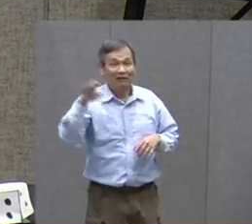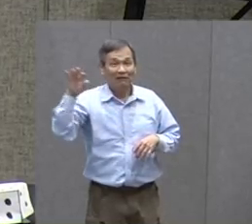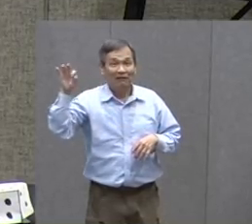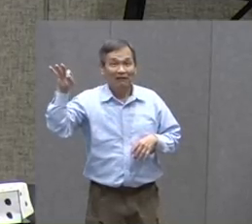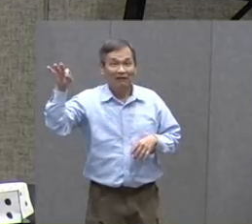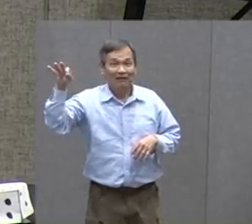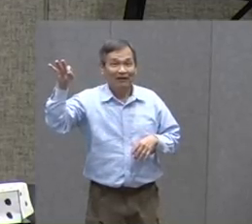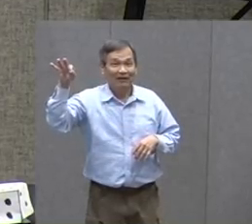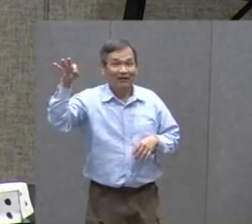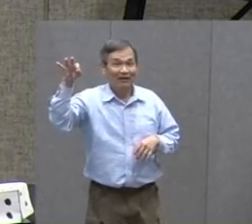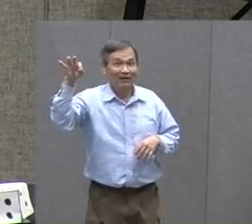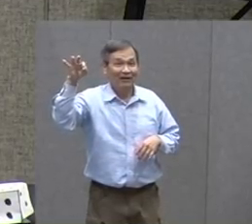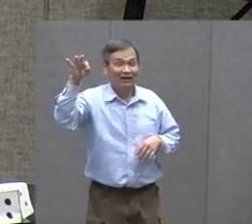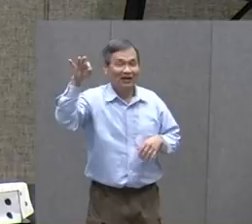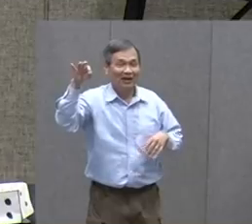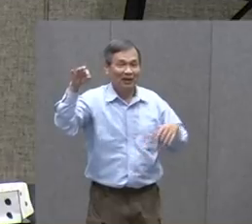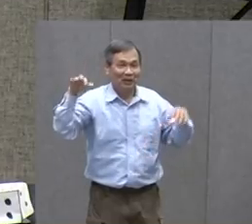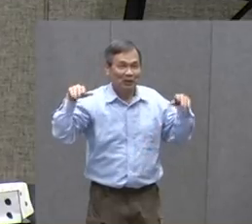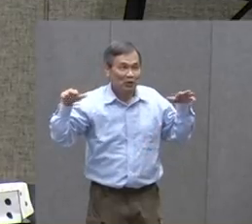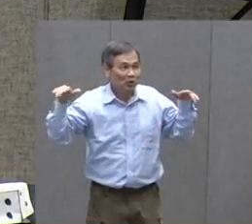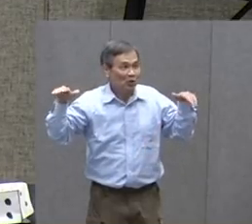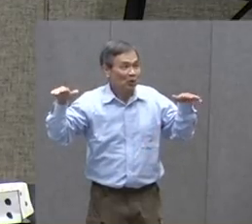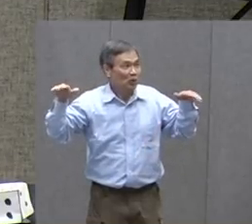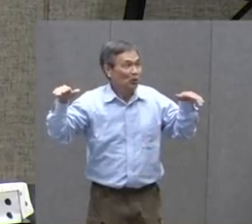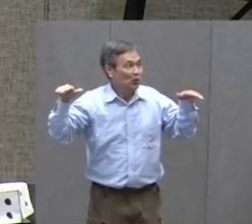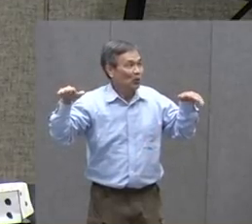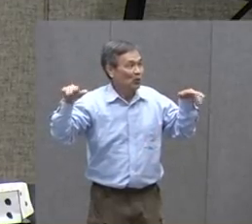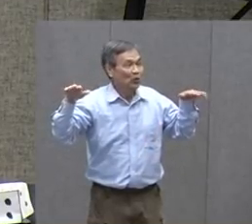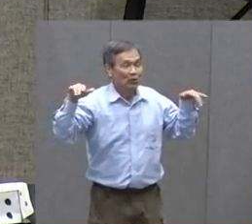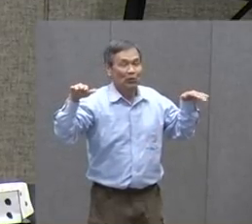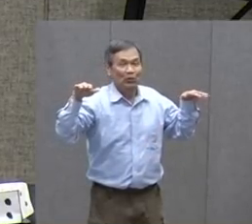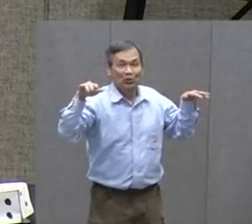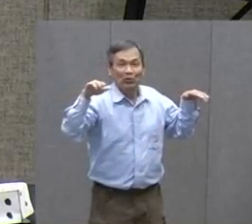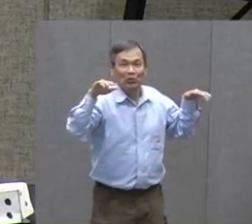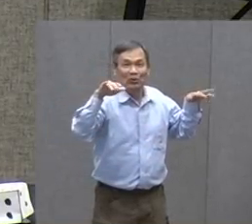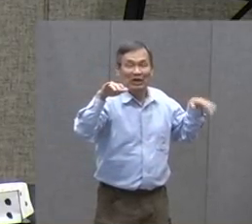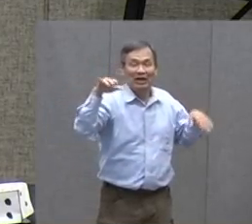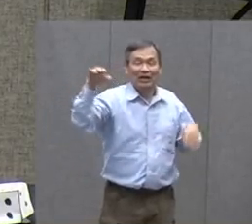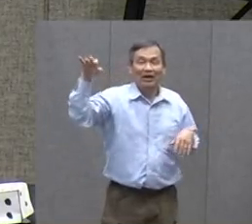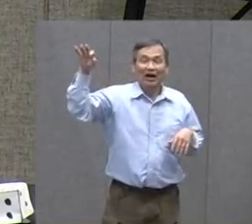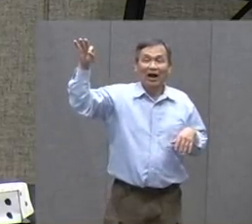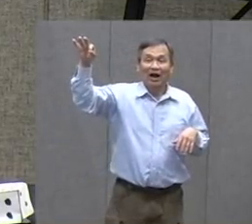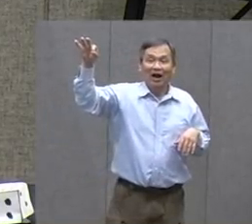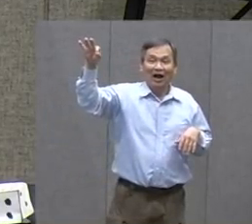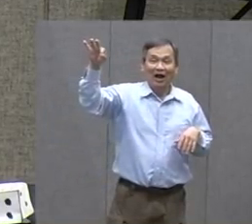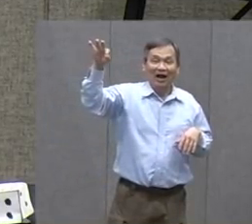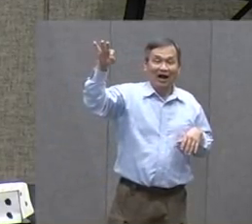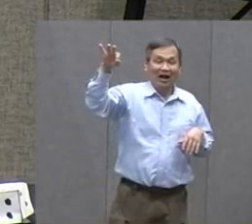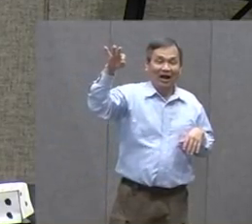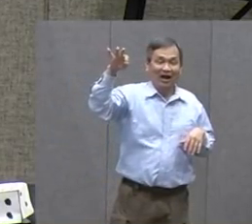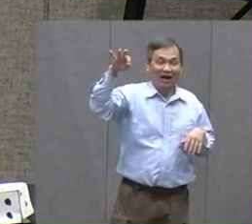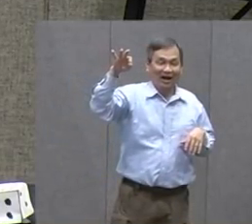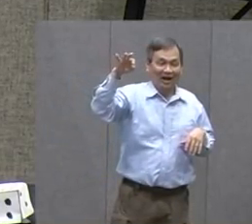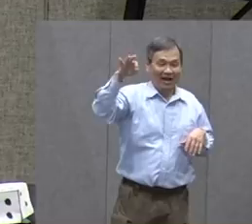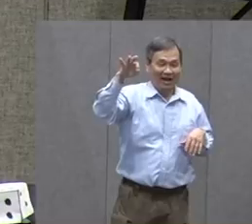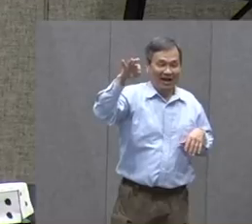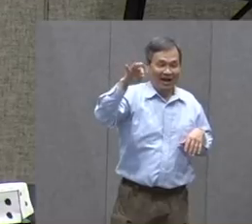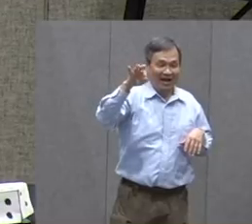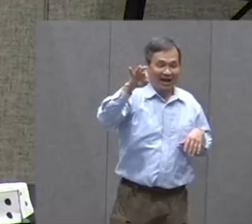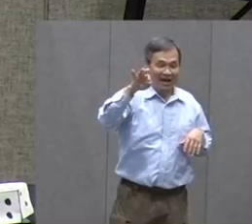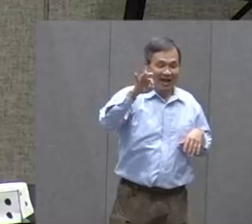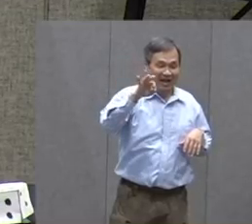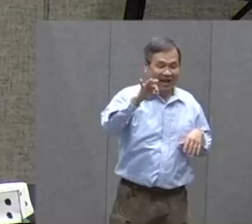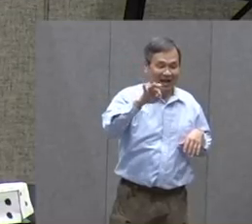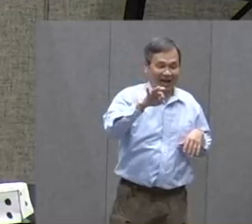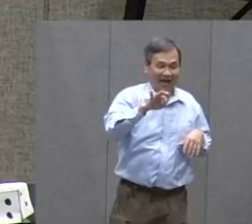With buzzing wings she hung aloft And nearer and nearer drew Thinking